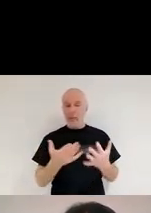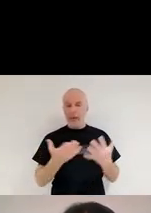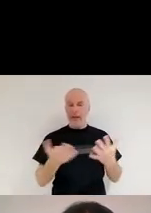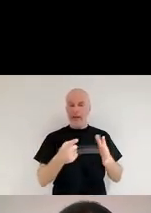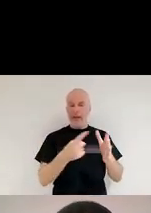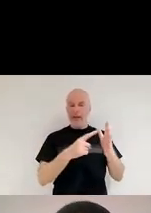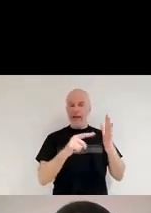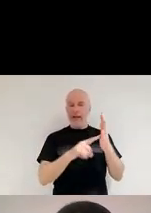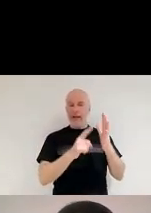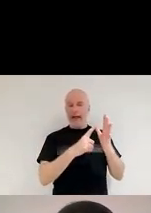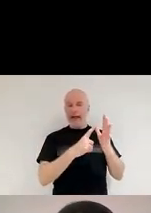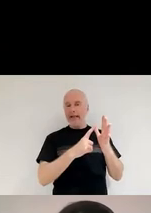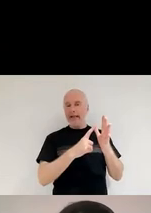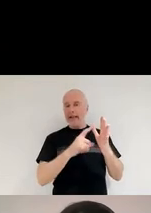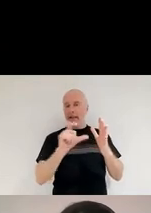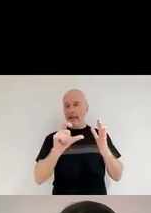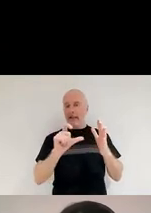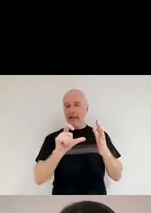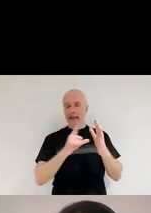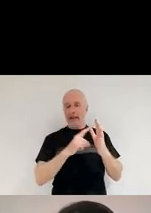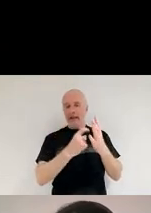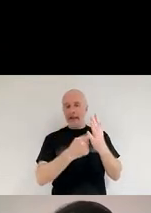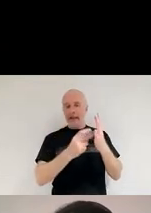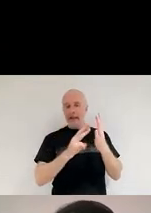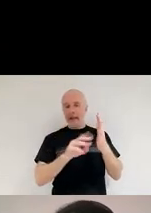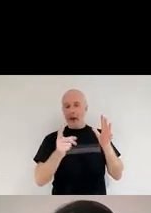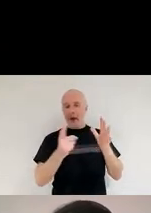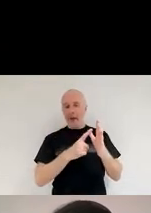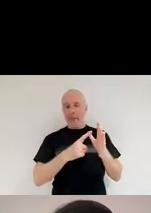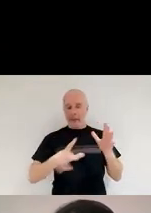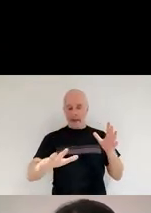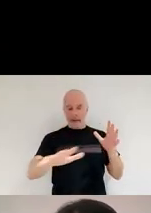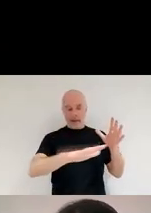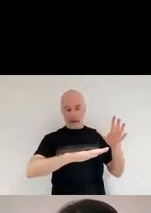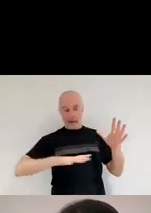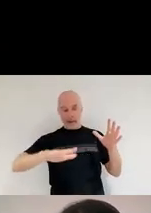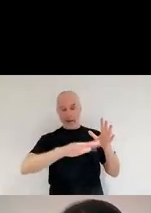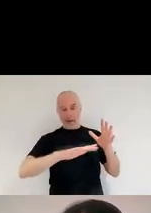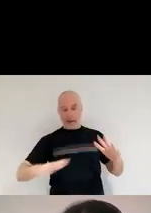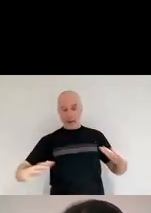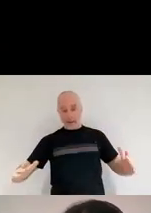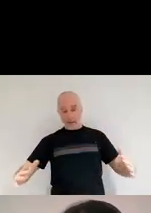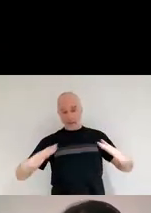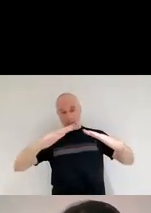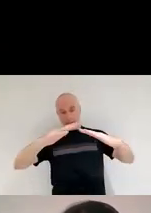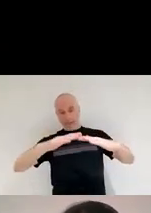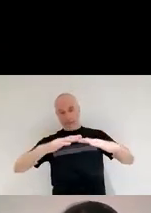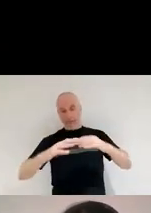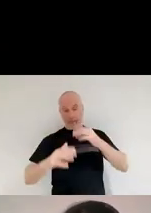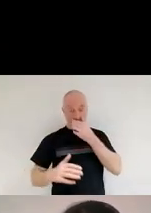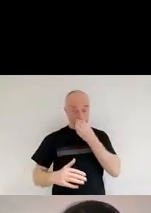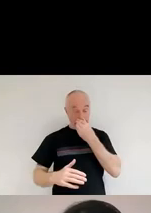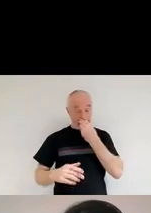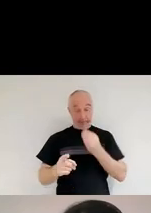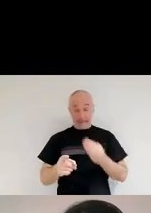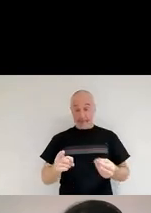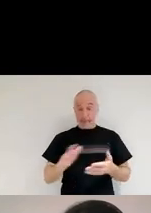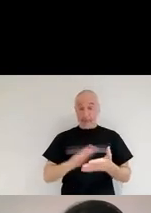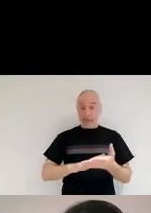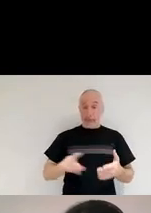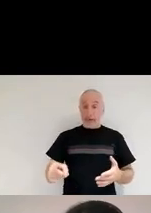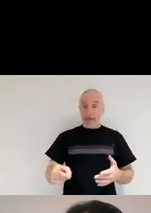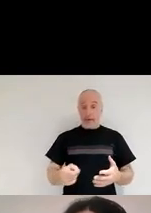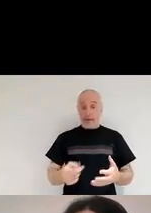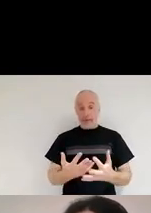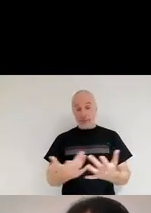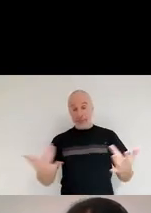Millimeter Array. And here, what we have is an interferometer. So basically, what you do is you take lots and lots and lots